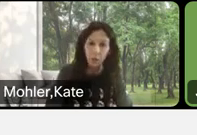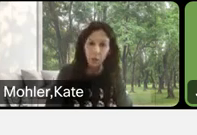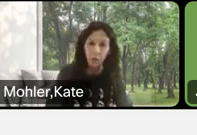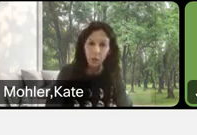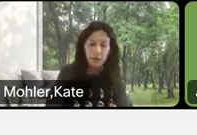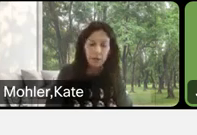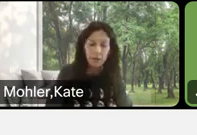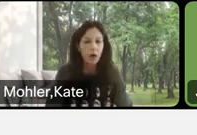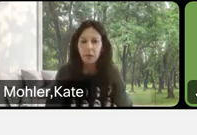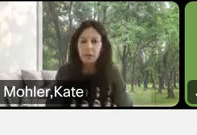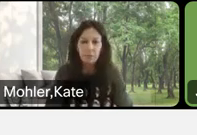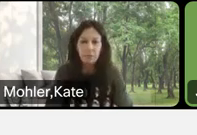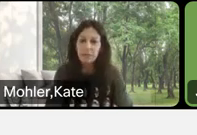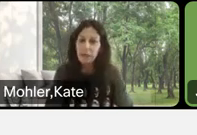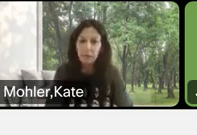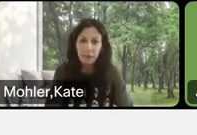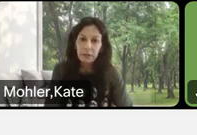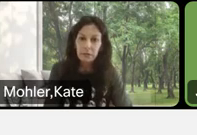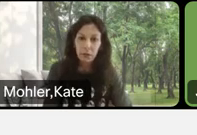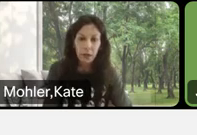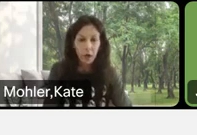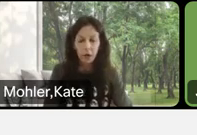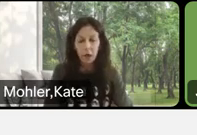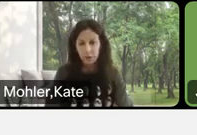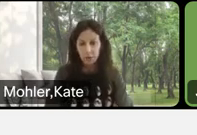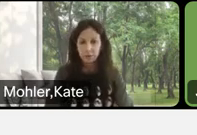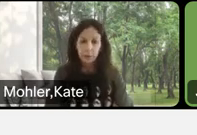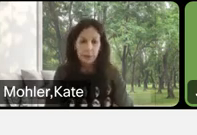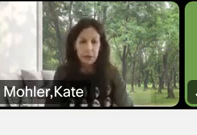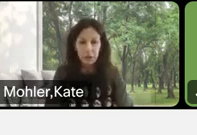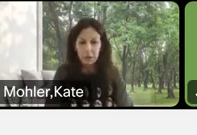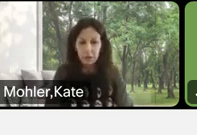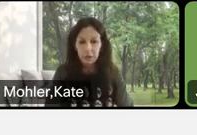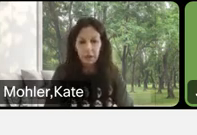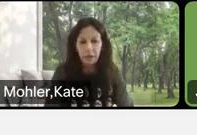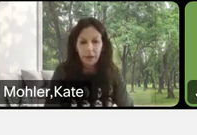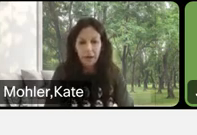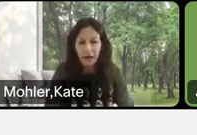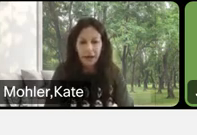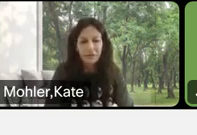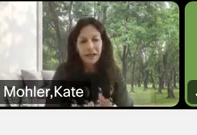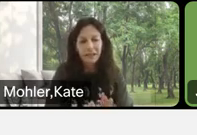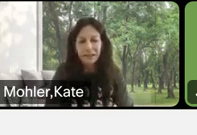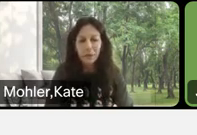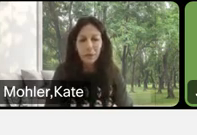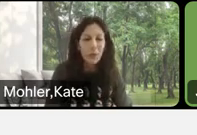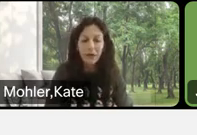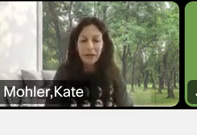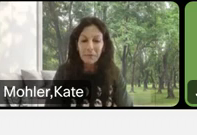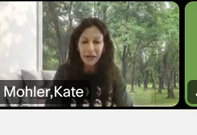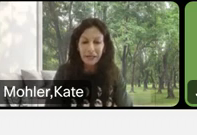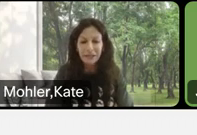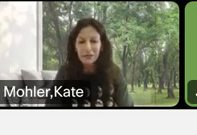Always appreciated. We always miss something. So, we all are served with repetition. And finally, when